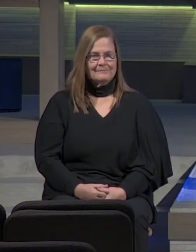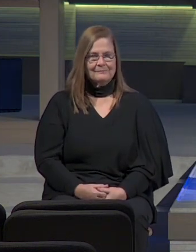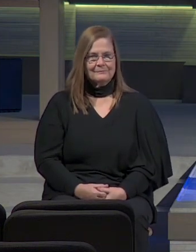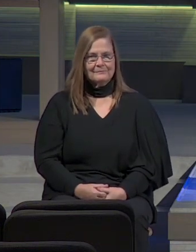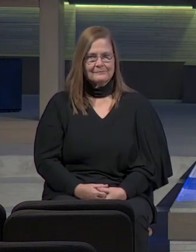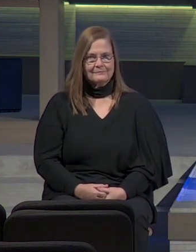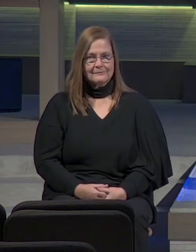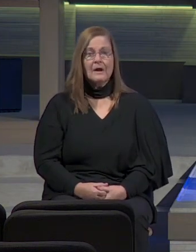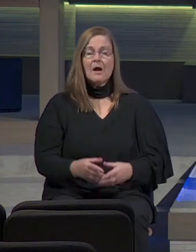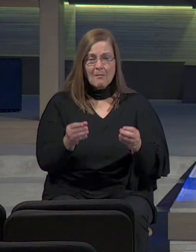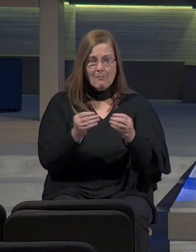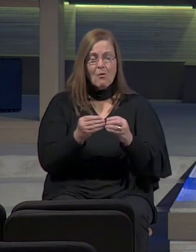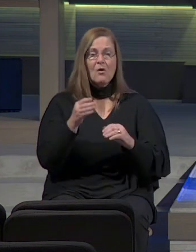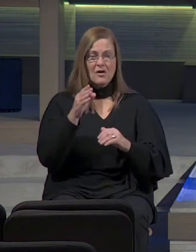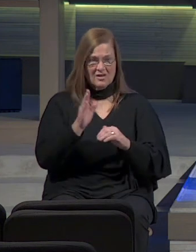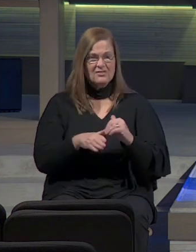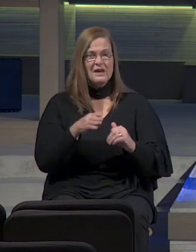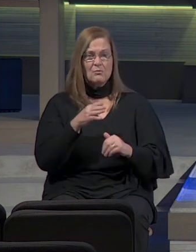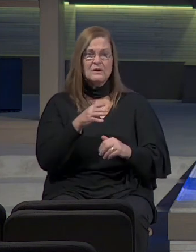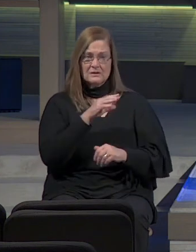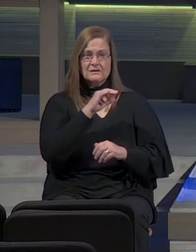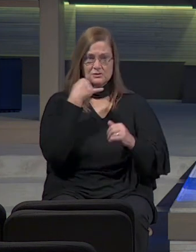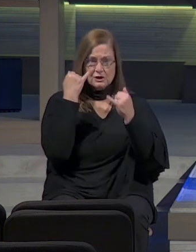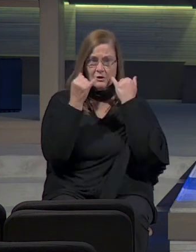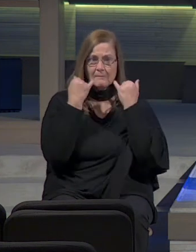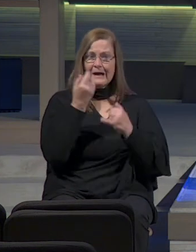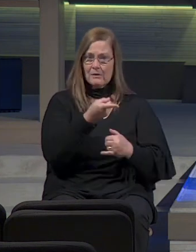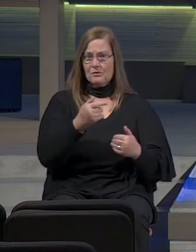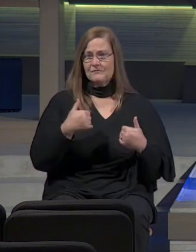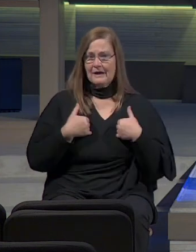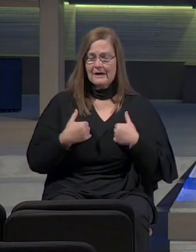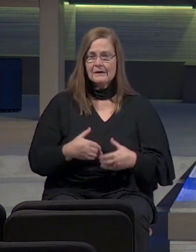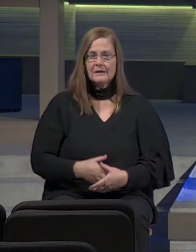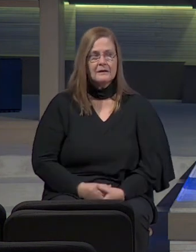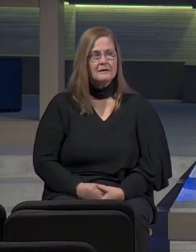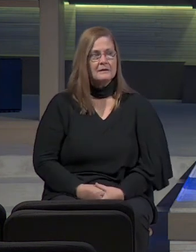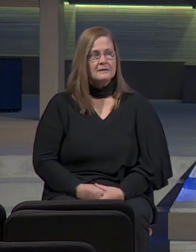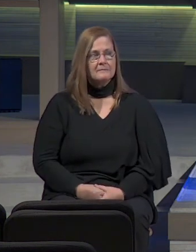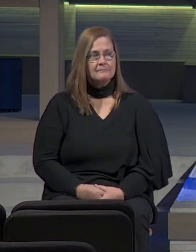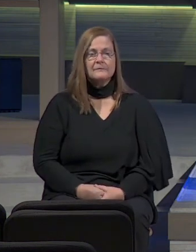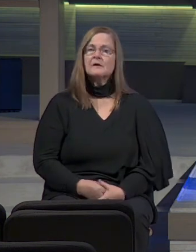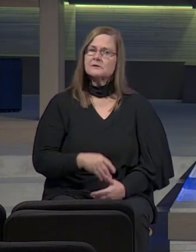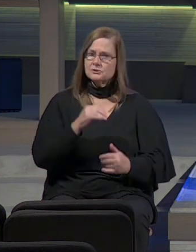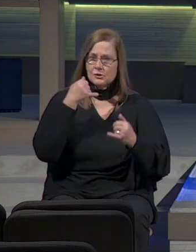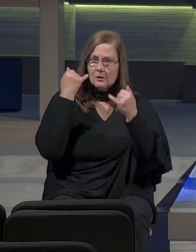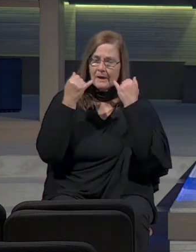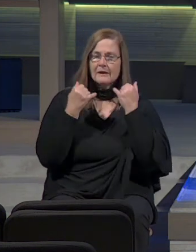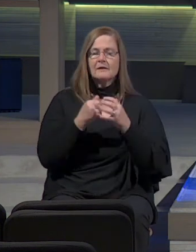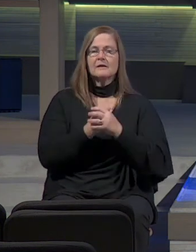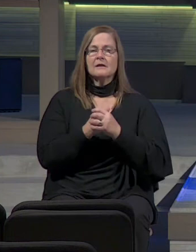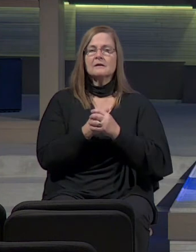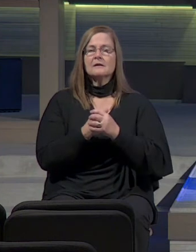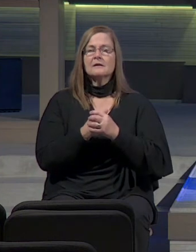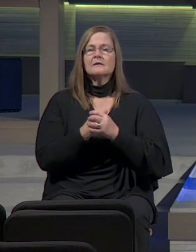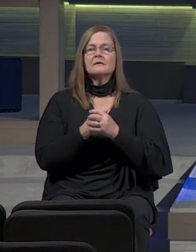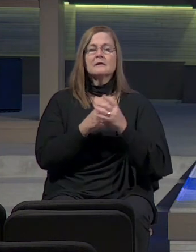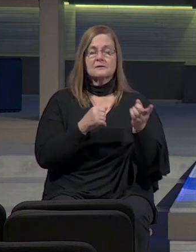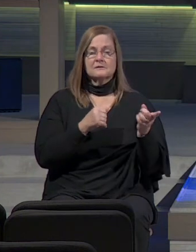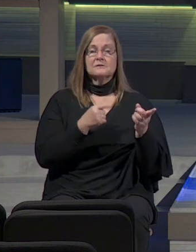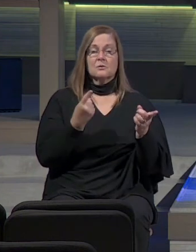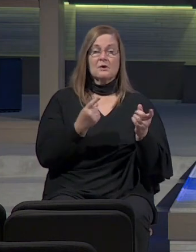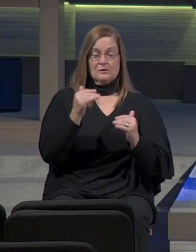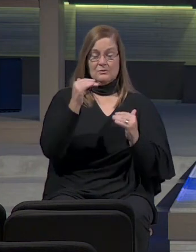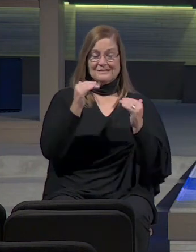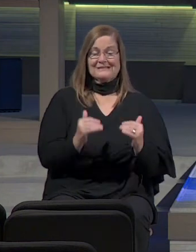More than what Jeremiah would have had. Boy, I'm thinking of a verse now from the New Testament, right? The one who is least in the kingdom of God is?